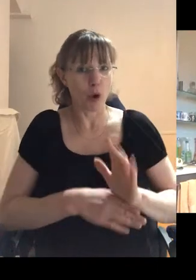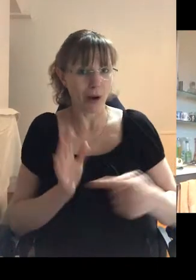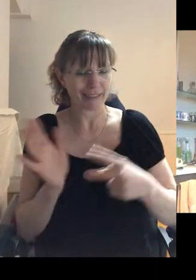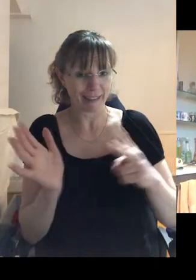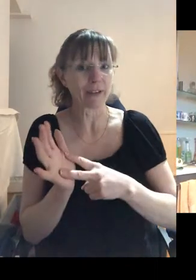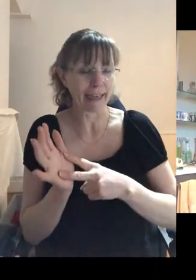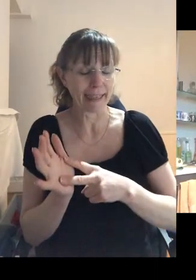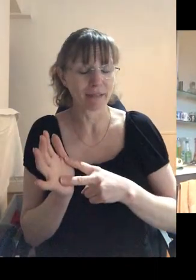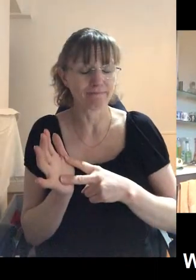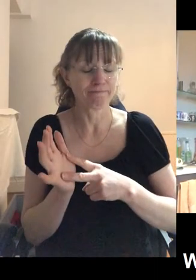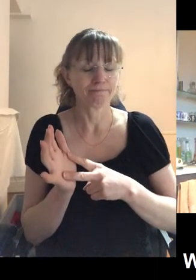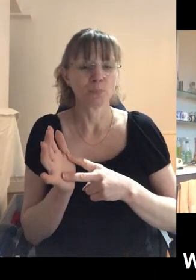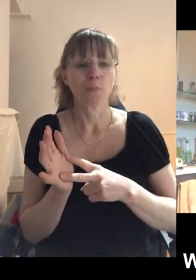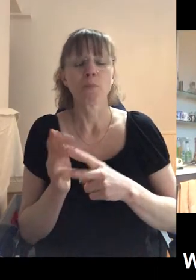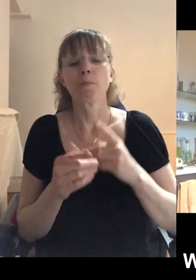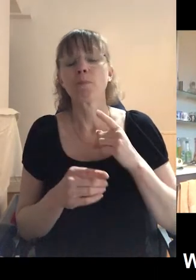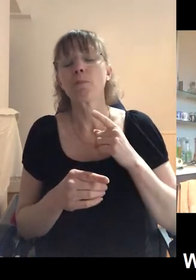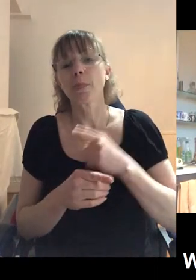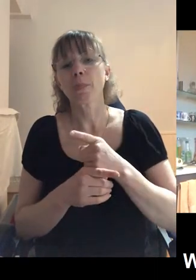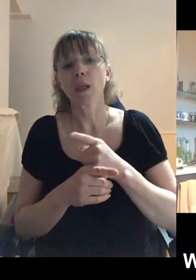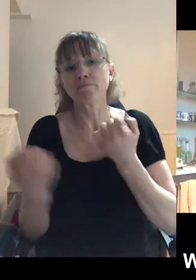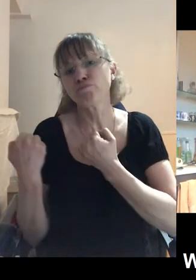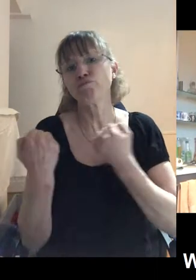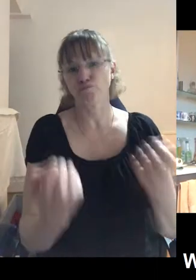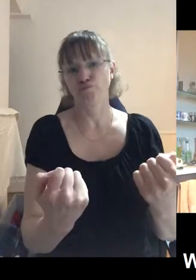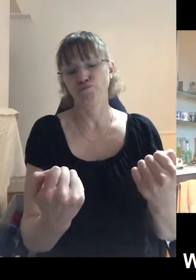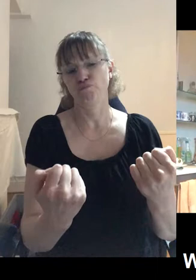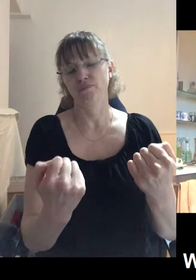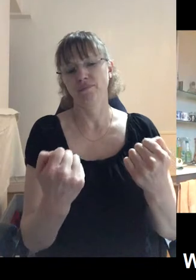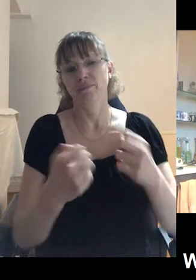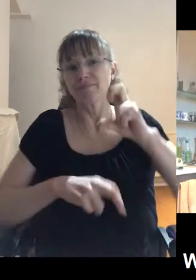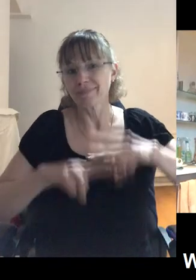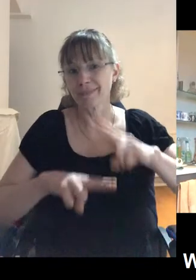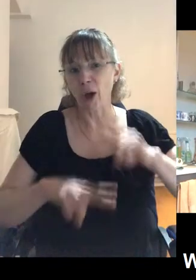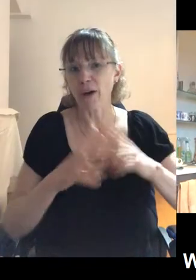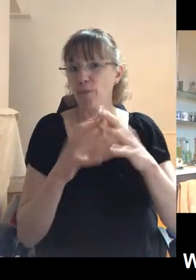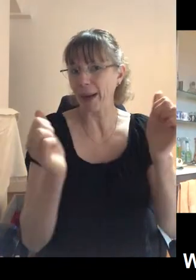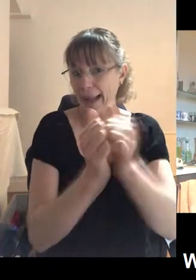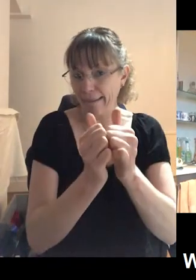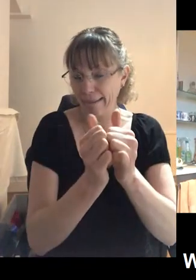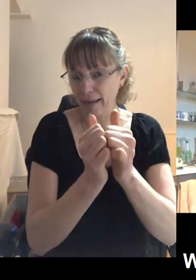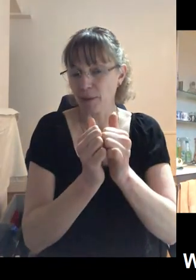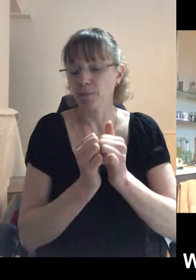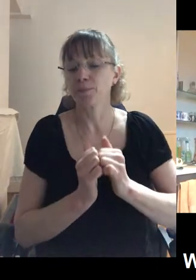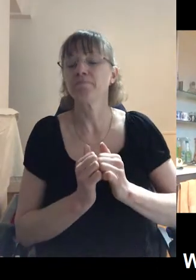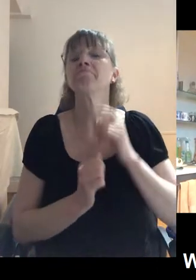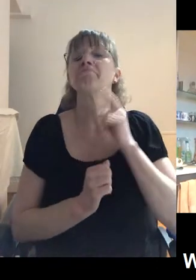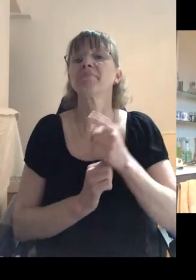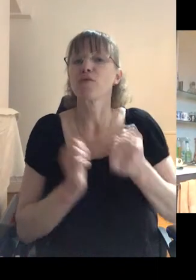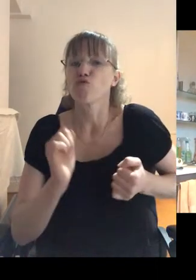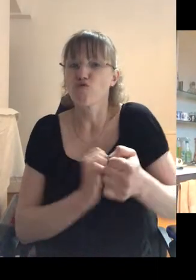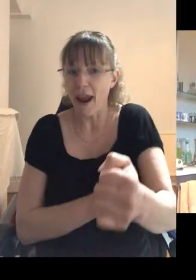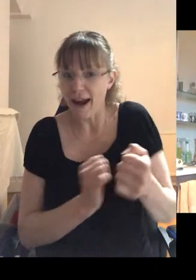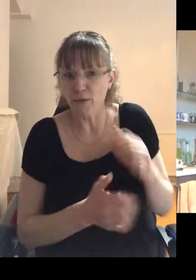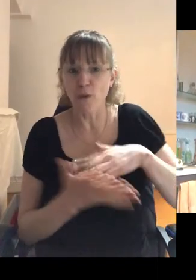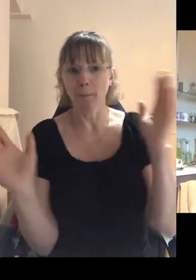but a bit less gay. Um, and, and we drove down, he drove us down to Cardiff for the weekend, uh, and then we took the train